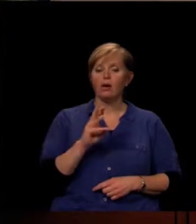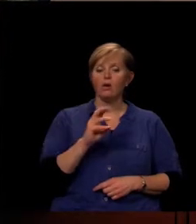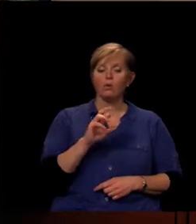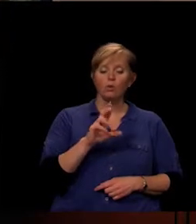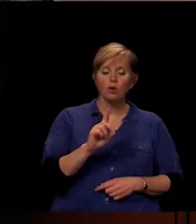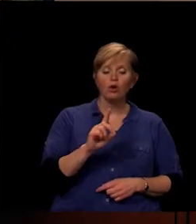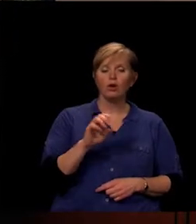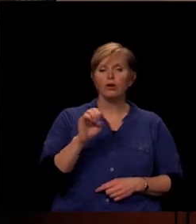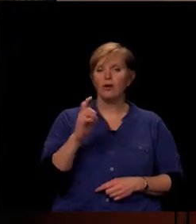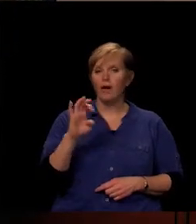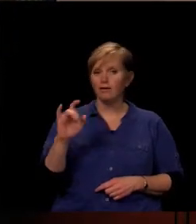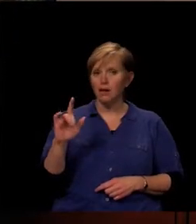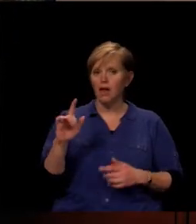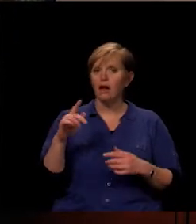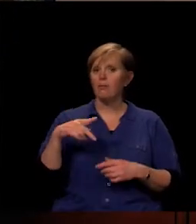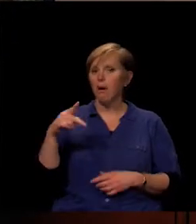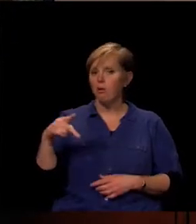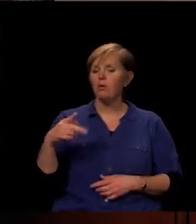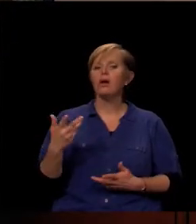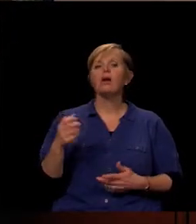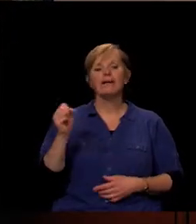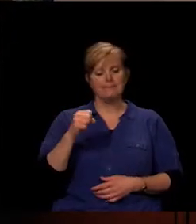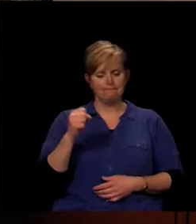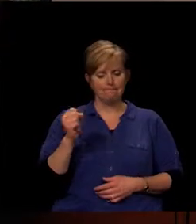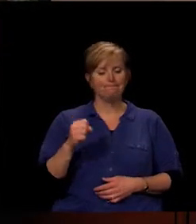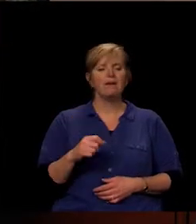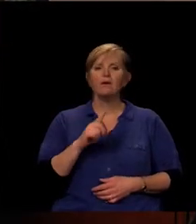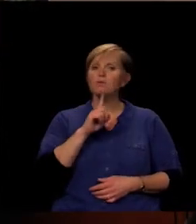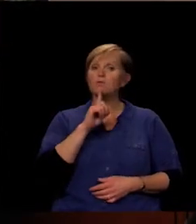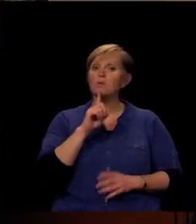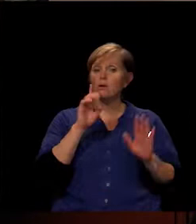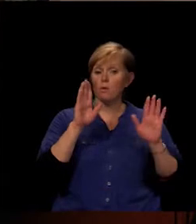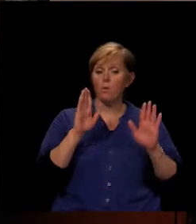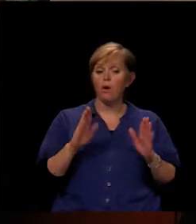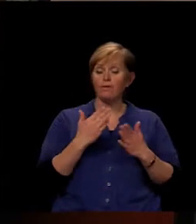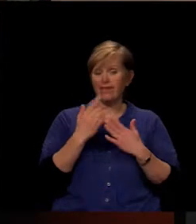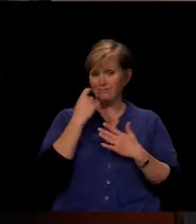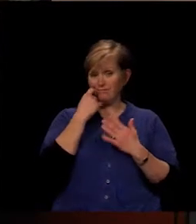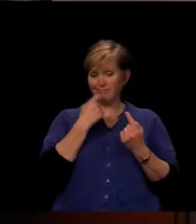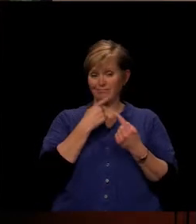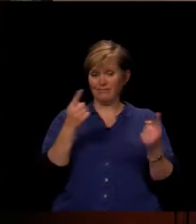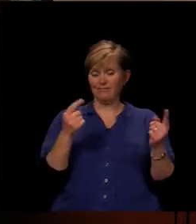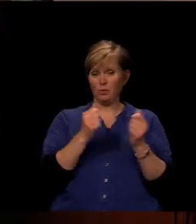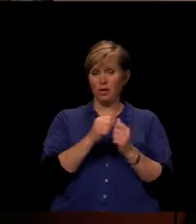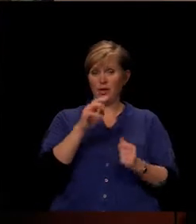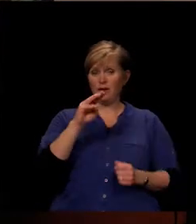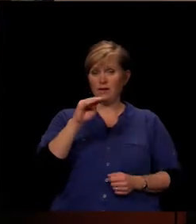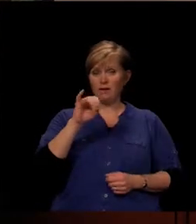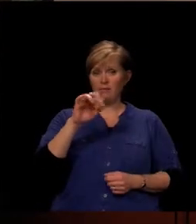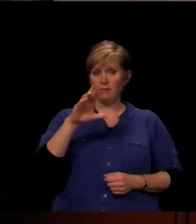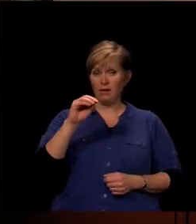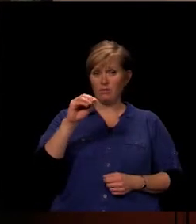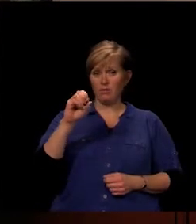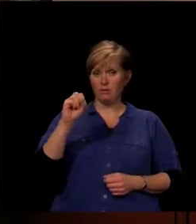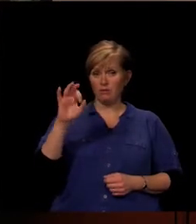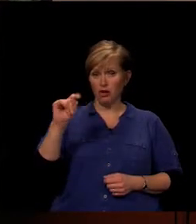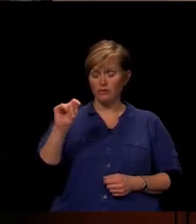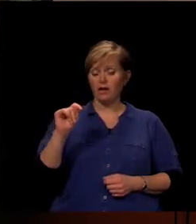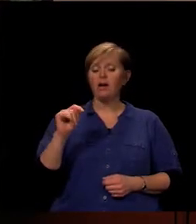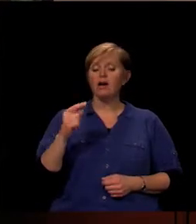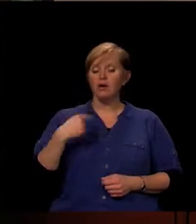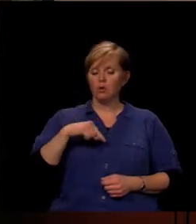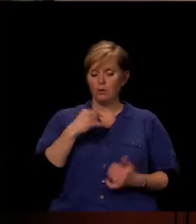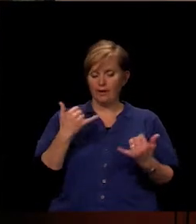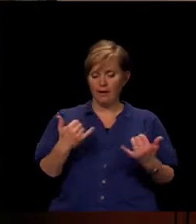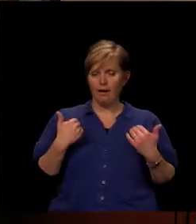thing that's really a wonderful thing that has just been announced with Microsoft is our ability to provide to all of our students and